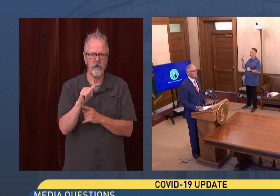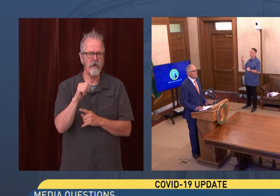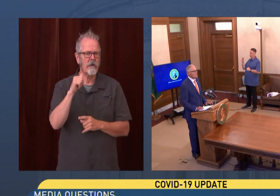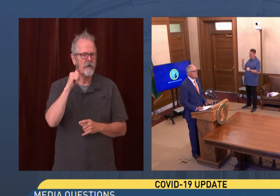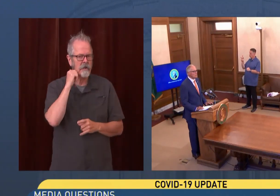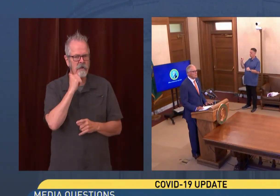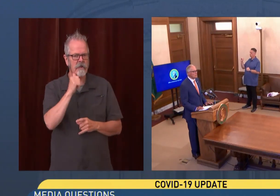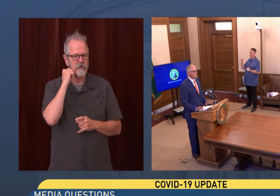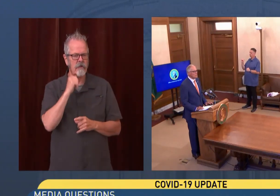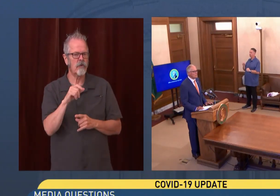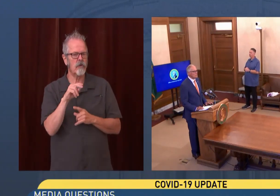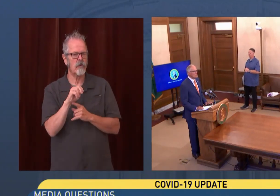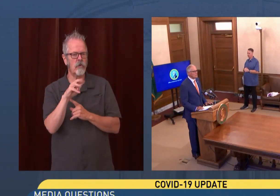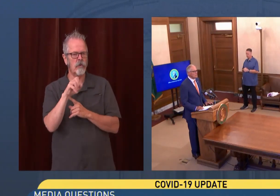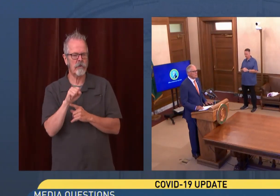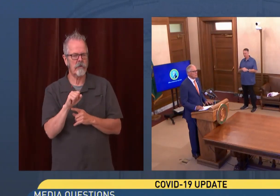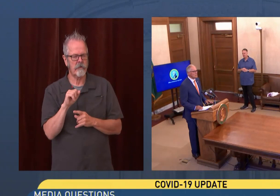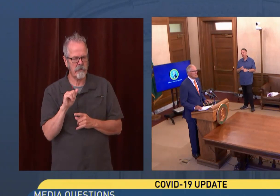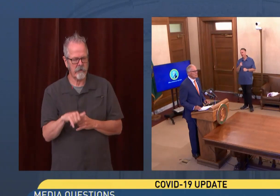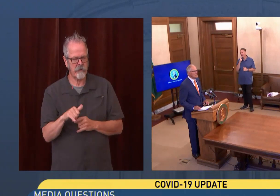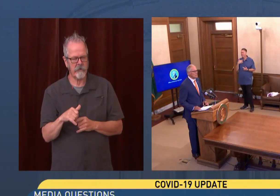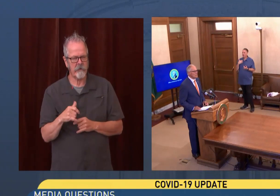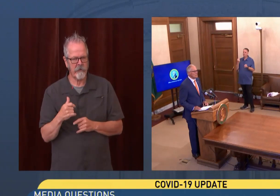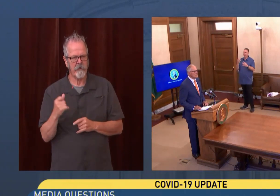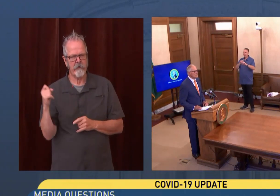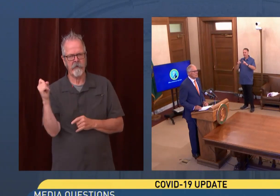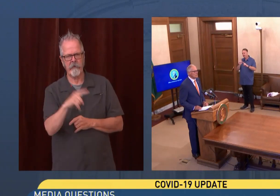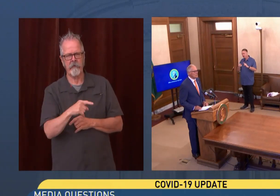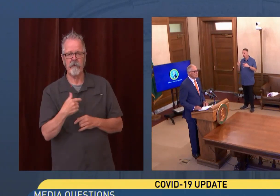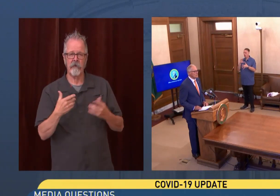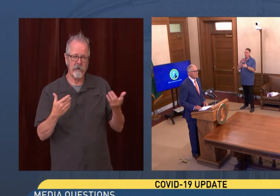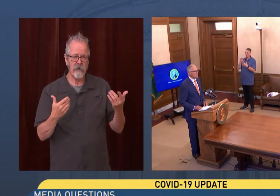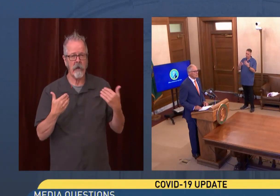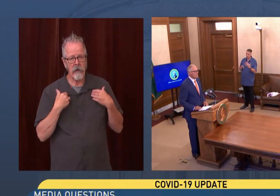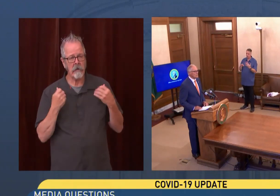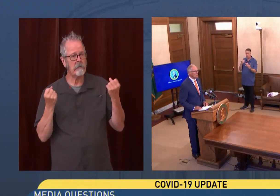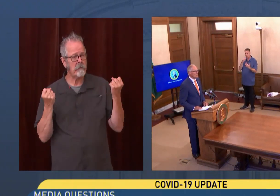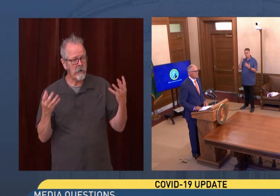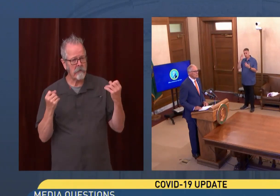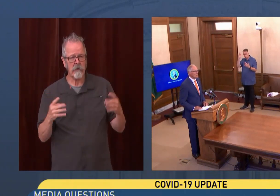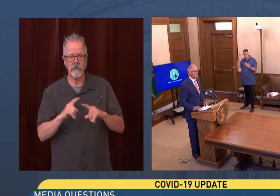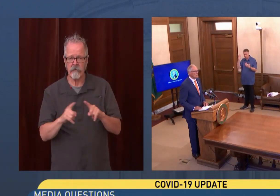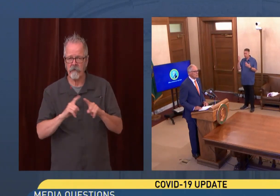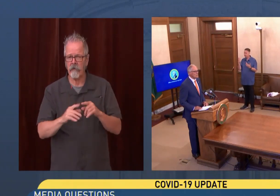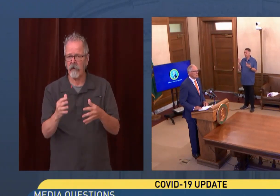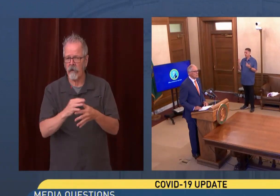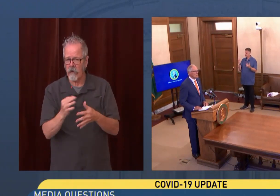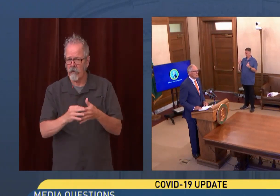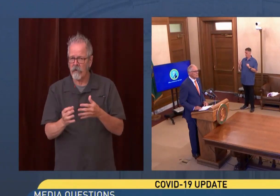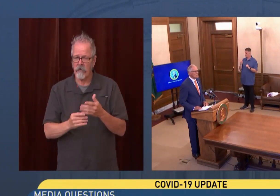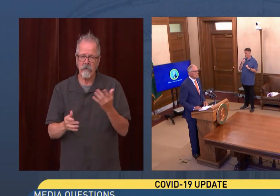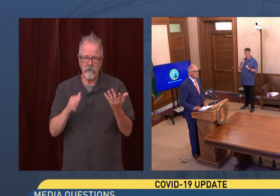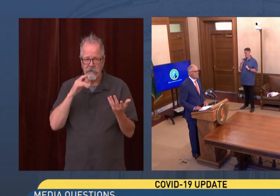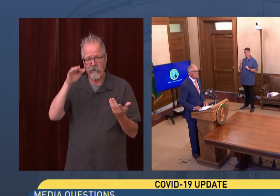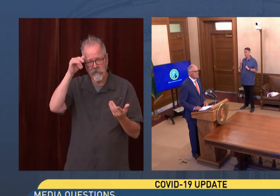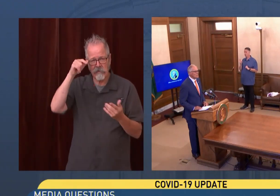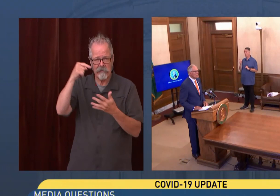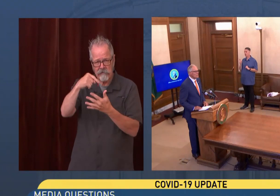So you're talking about that there's a lot of different options that can happen going forward. Are there any possible discussions in requiring hospital,